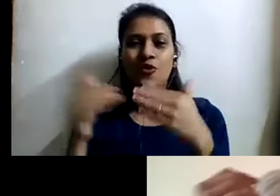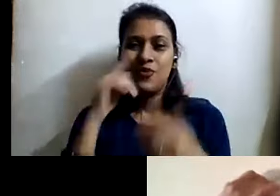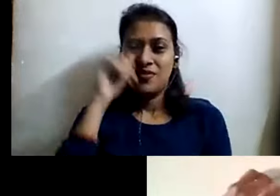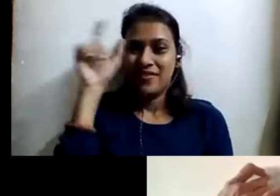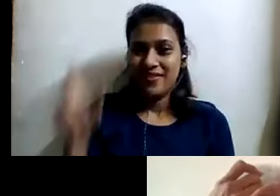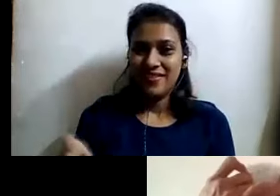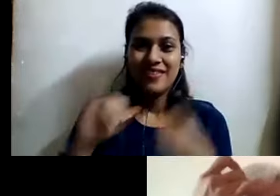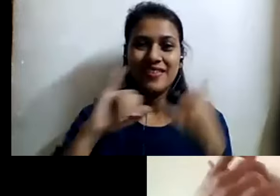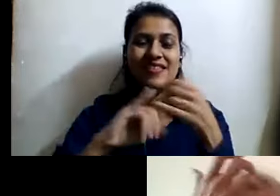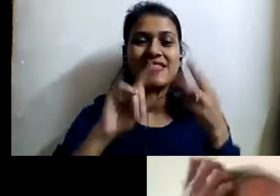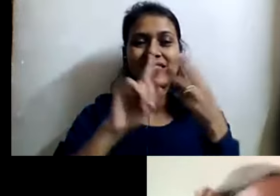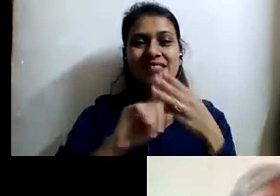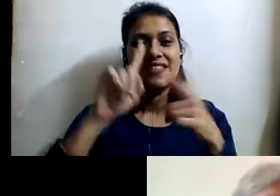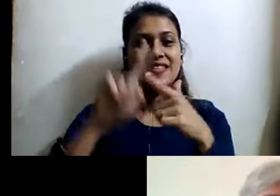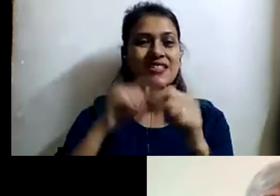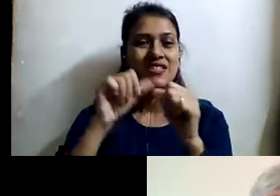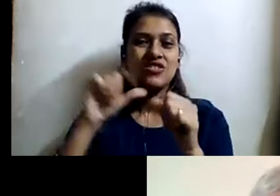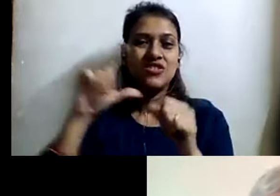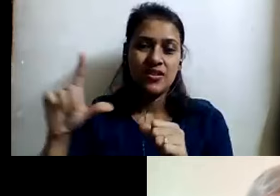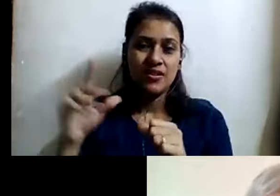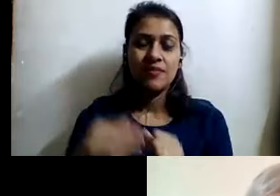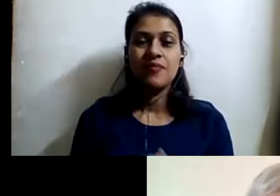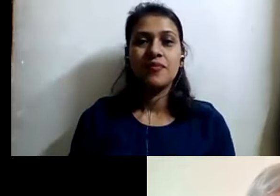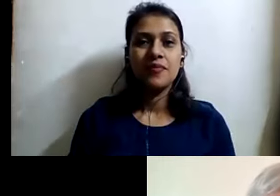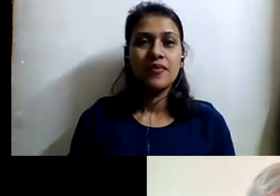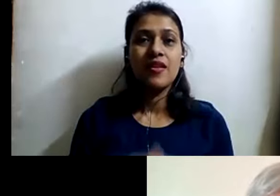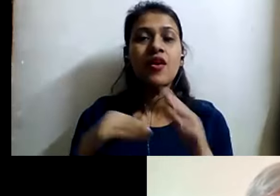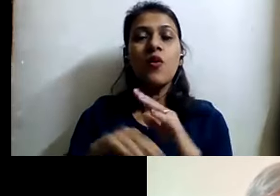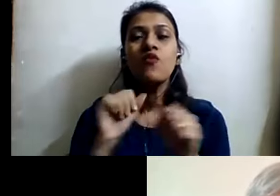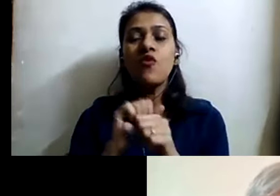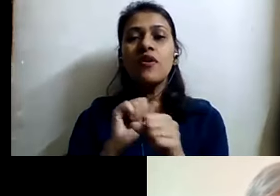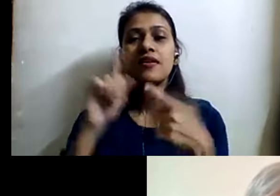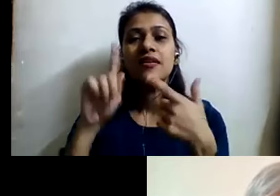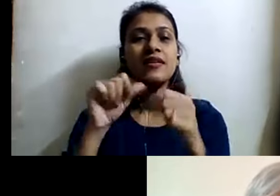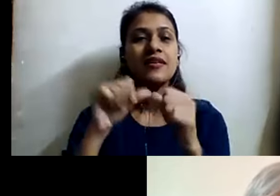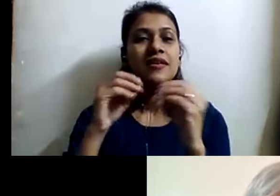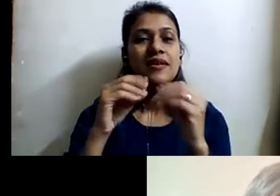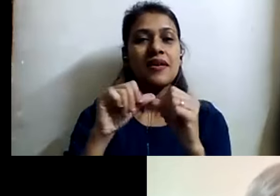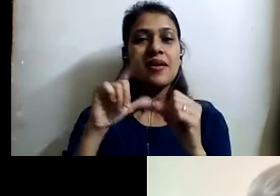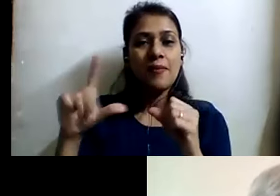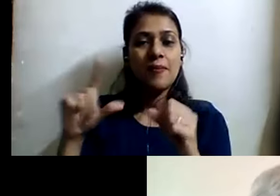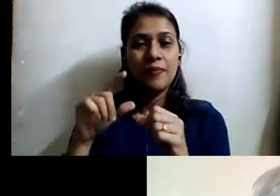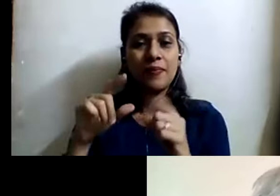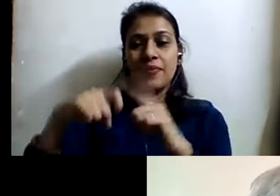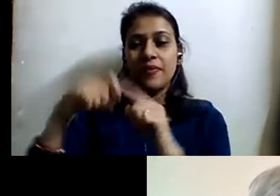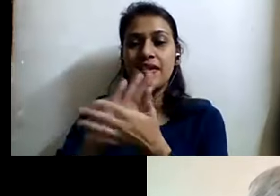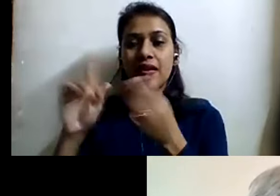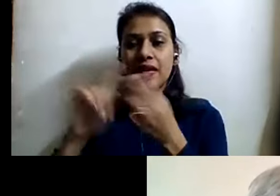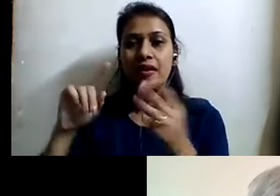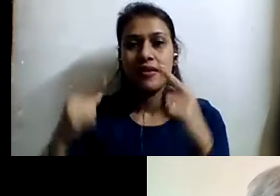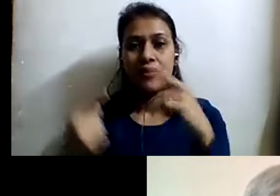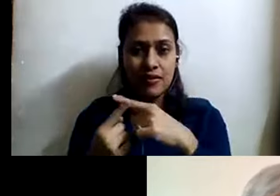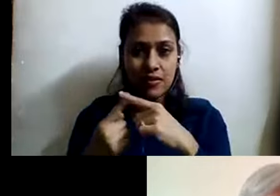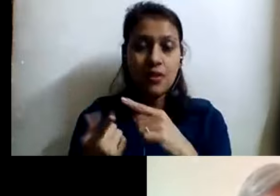eco restoration of Jabarkhet. She is a resident of Missouri and Delhi as program